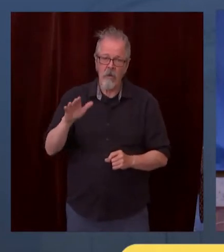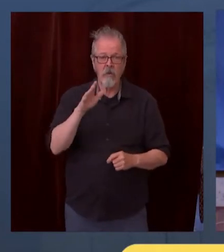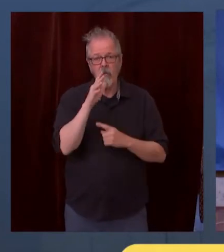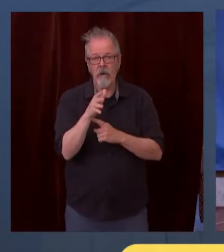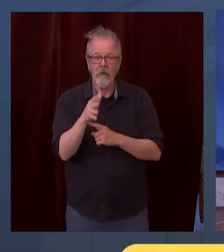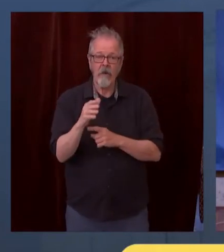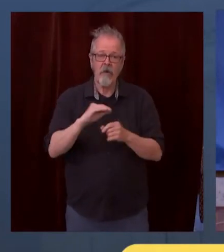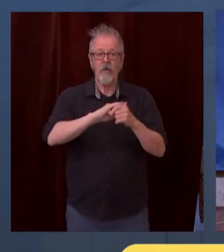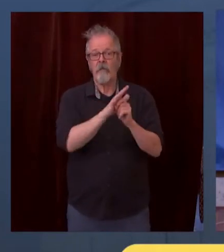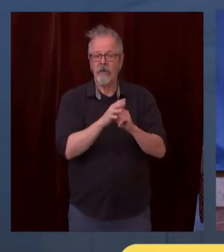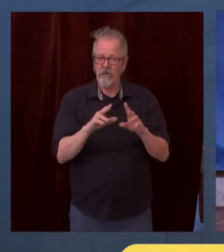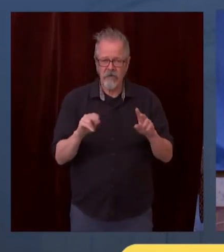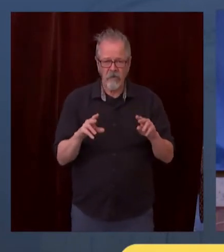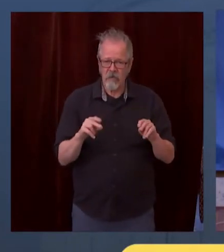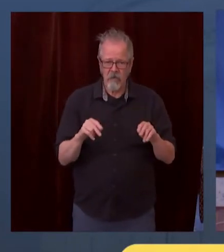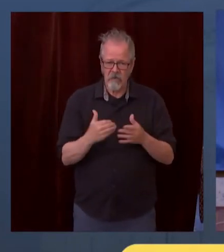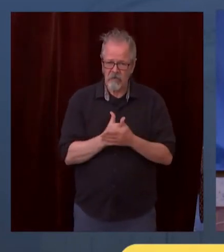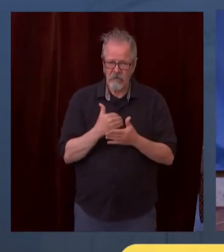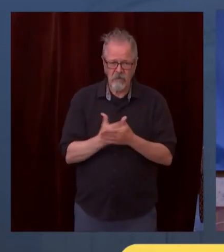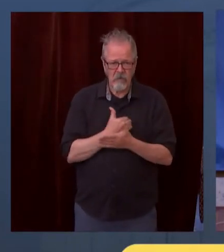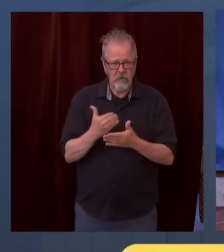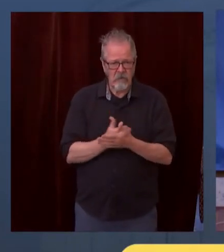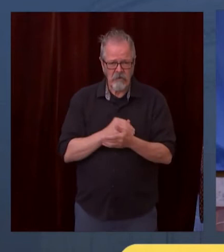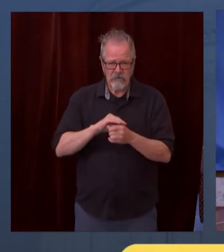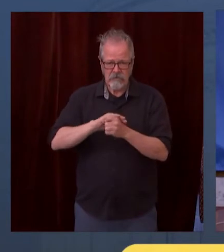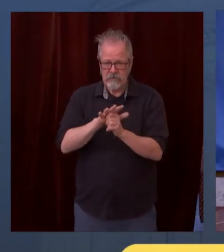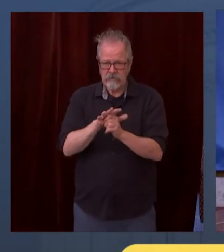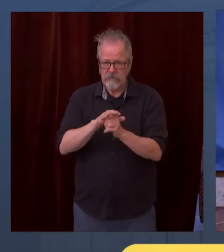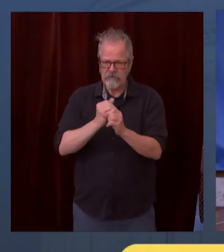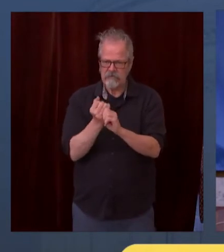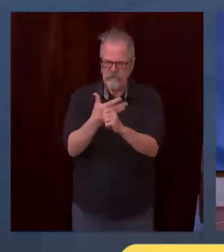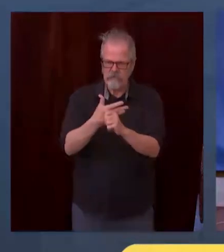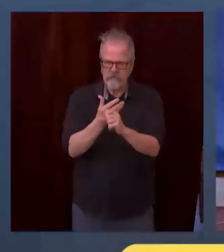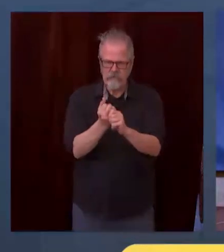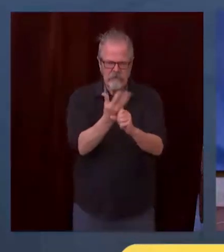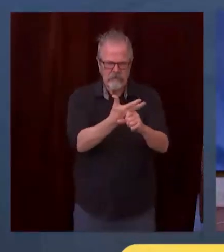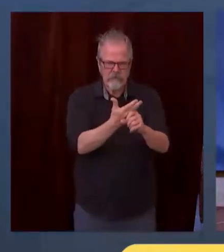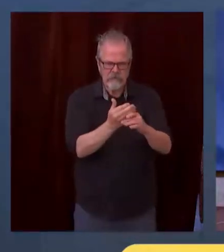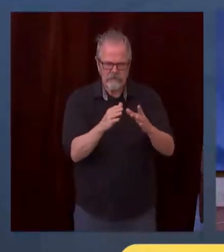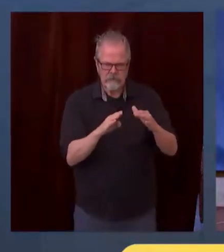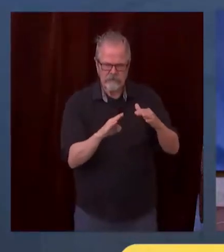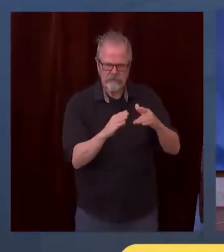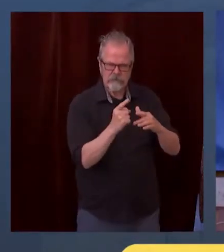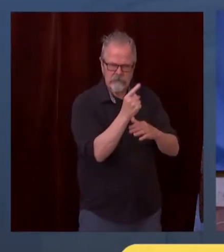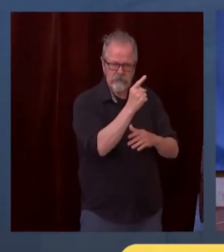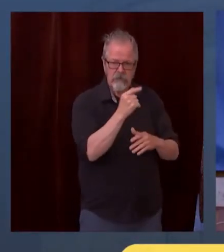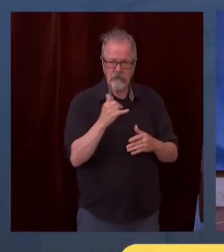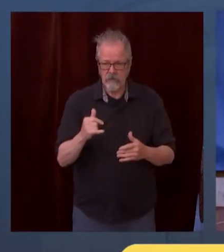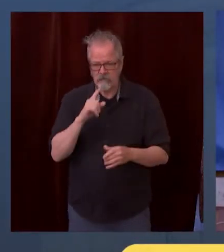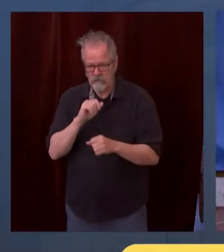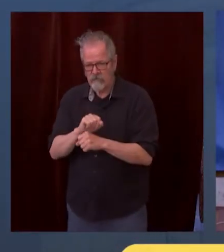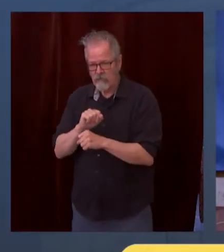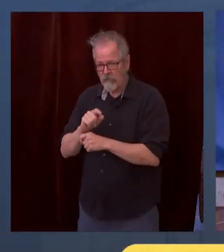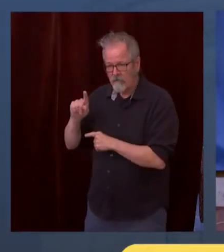COVID, a mutant strain that today has caused a fourth wave, a fourth surge that we are in the middle